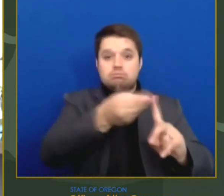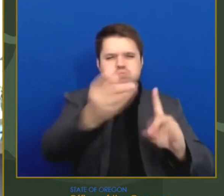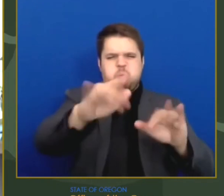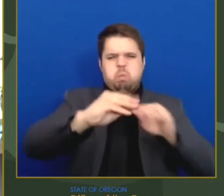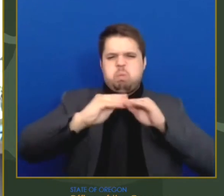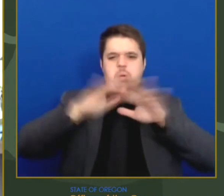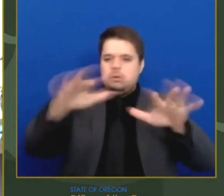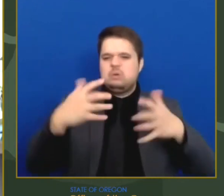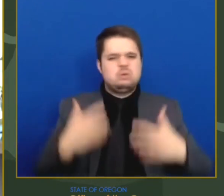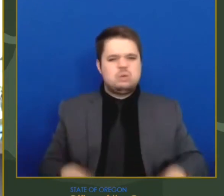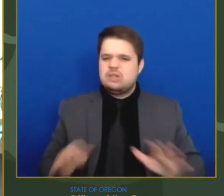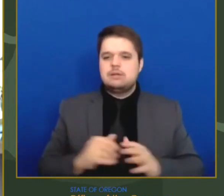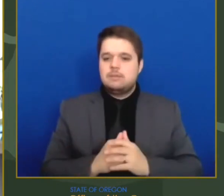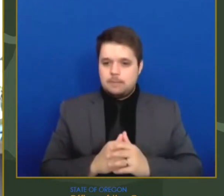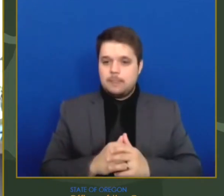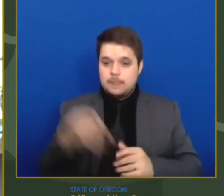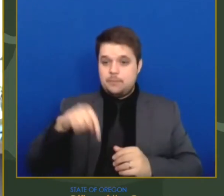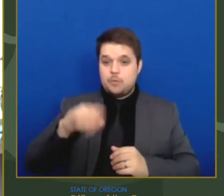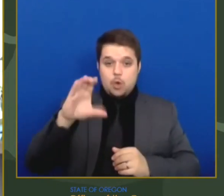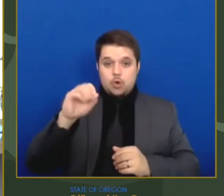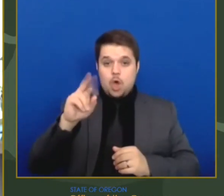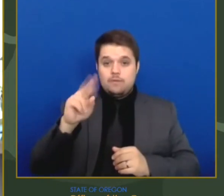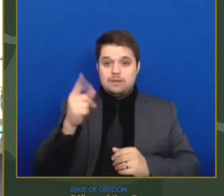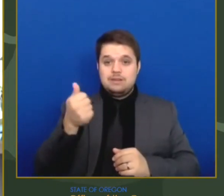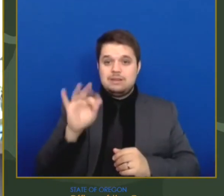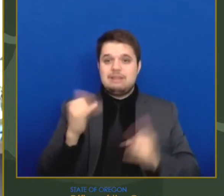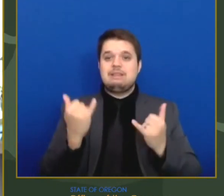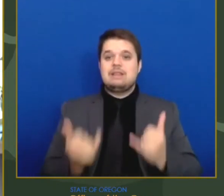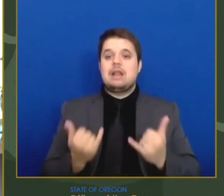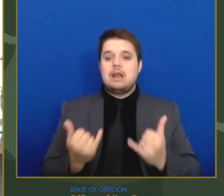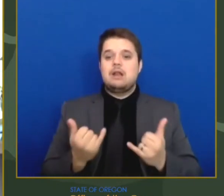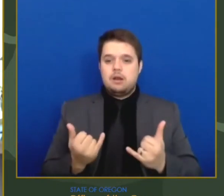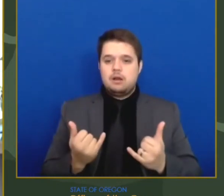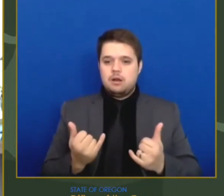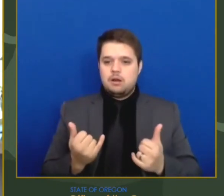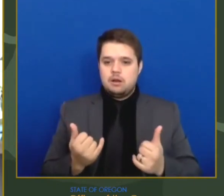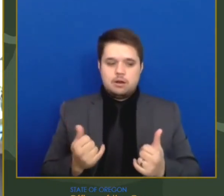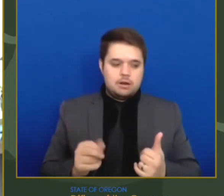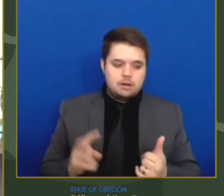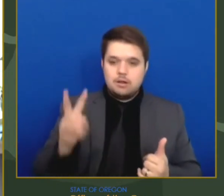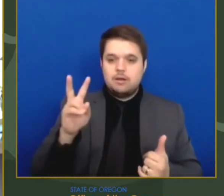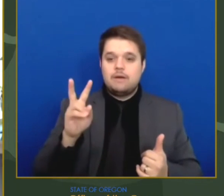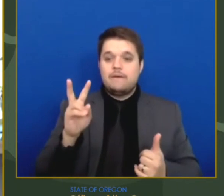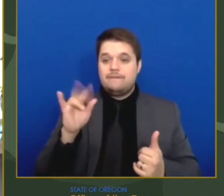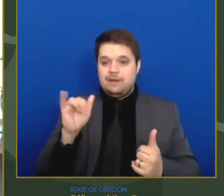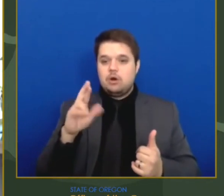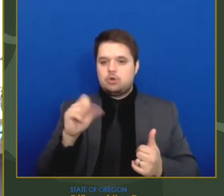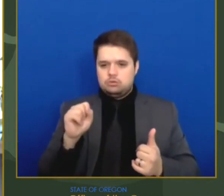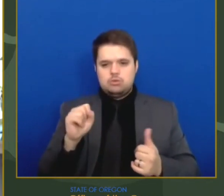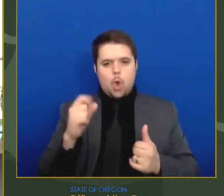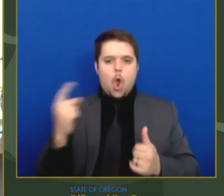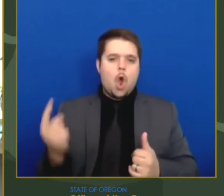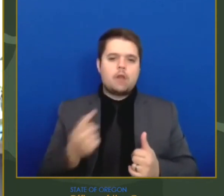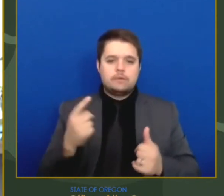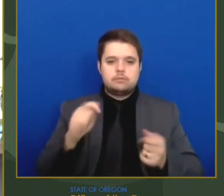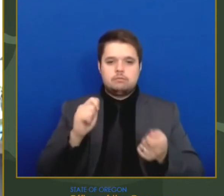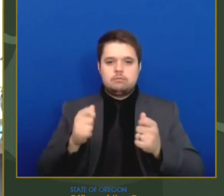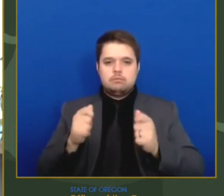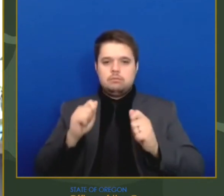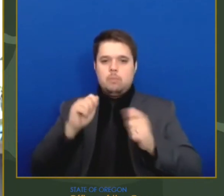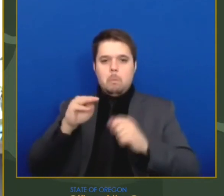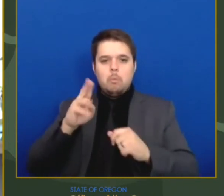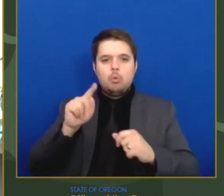the virus that causes COVID-19, constantly change. It's a common part of a virus's life cycle,